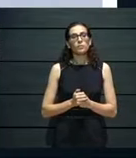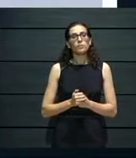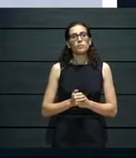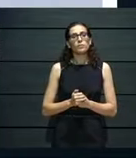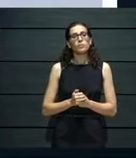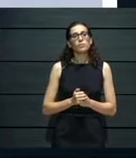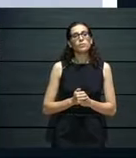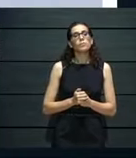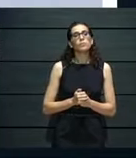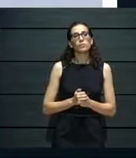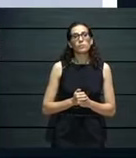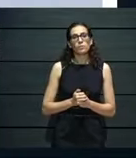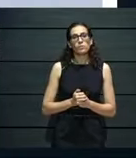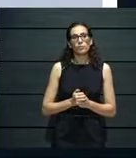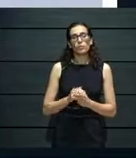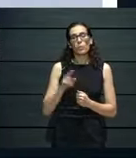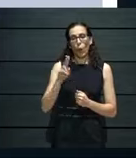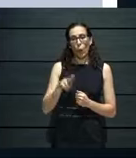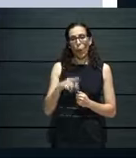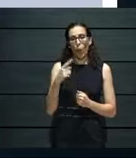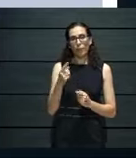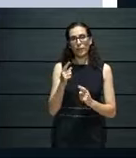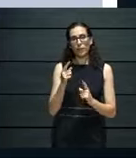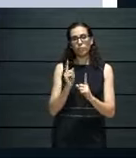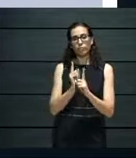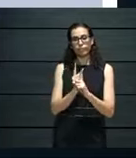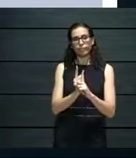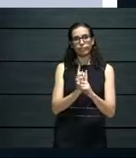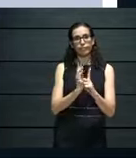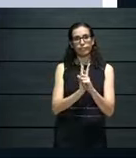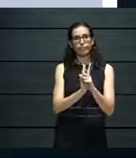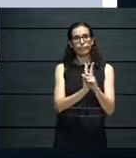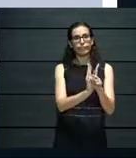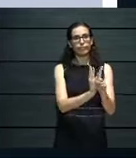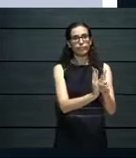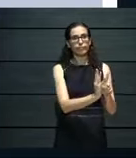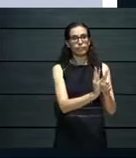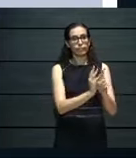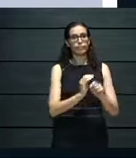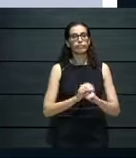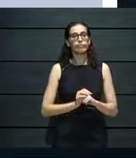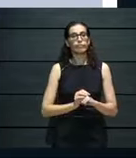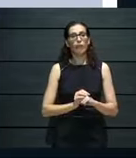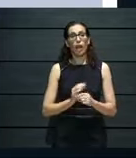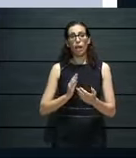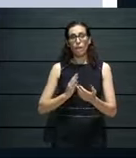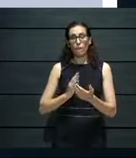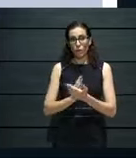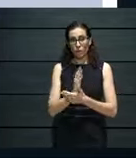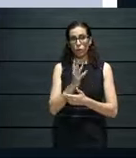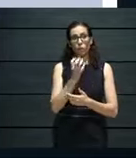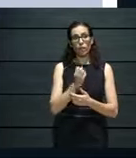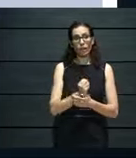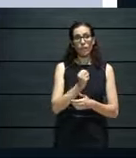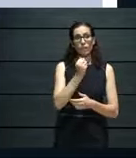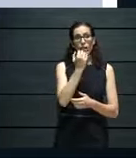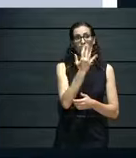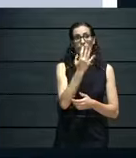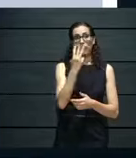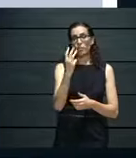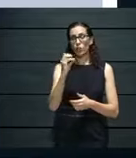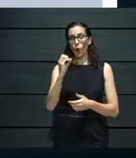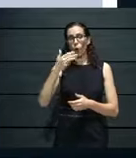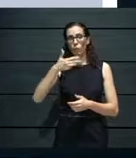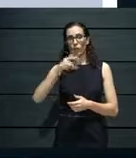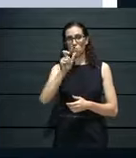And then we had the followers, the start of the festival, at the start we had 5000 followers. And then by the end of it, we